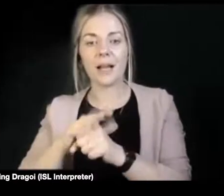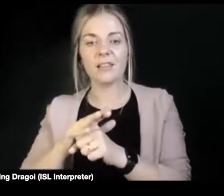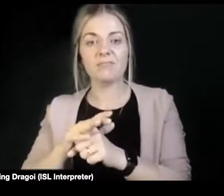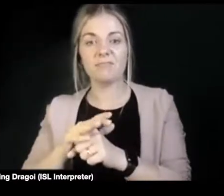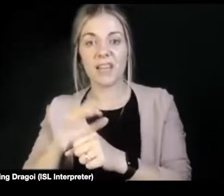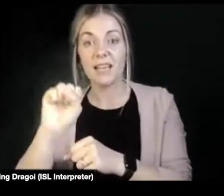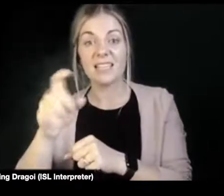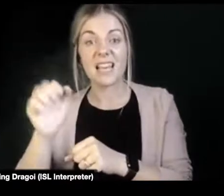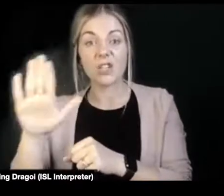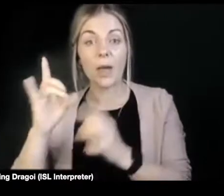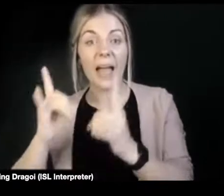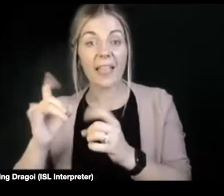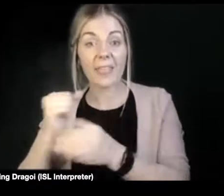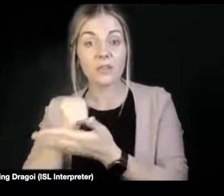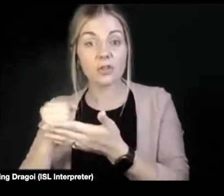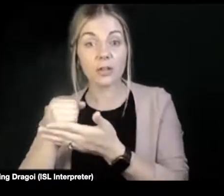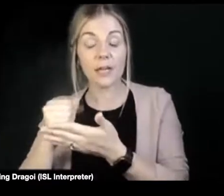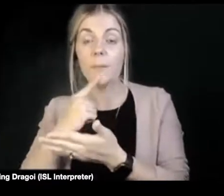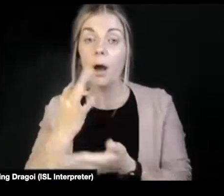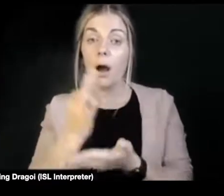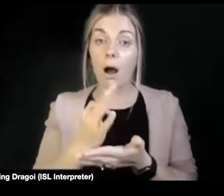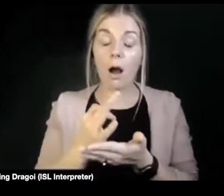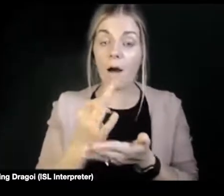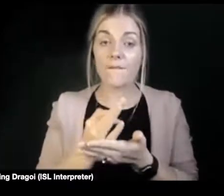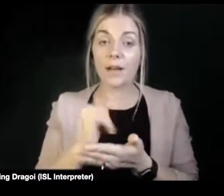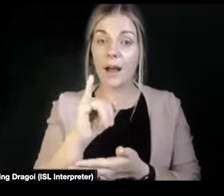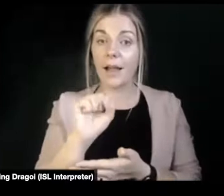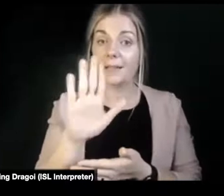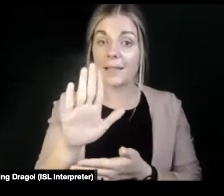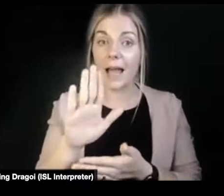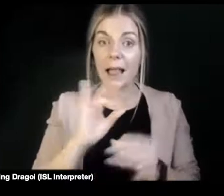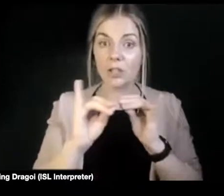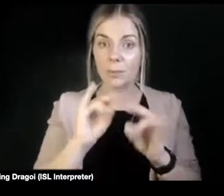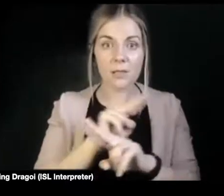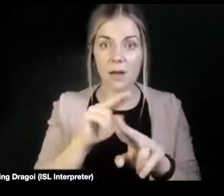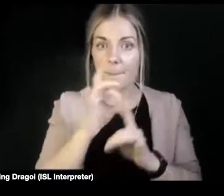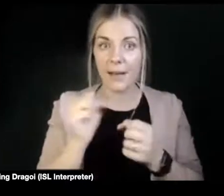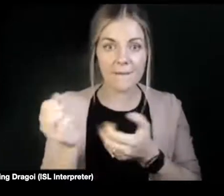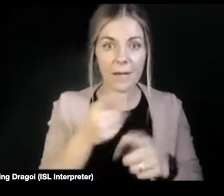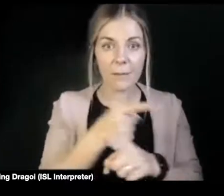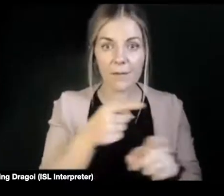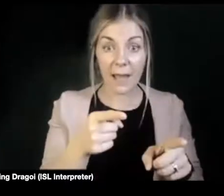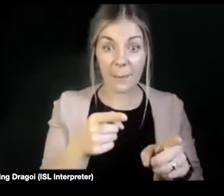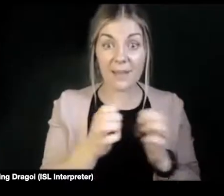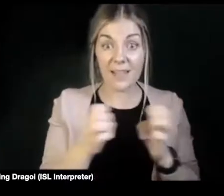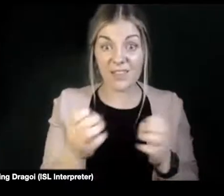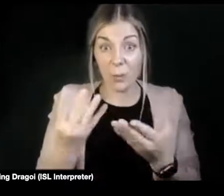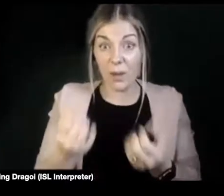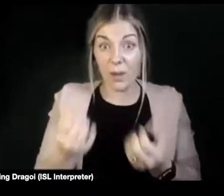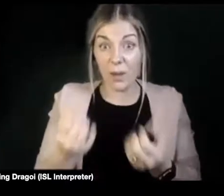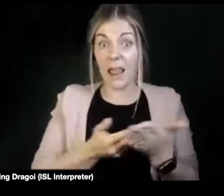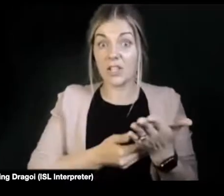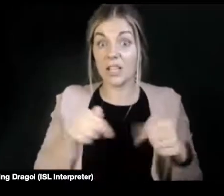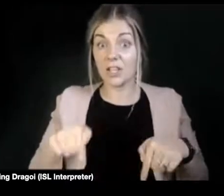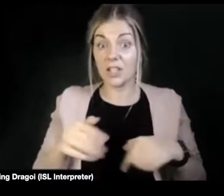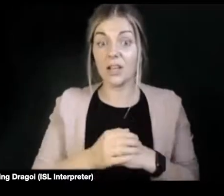But oftentimes, ISL interpretation isn't made available to them, even though it is a provision there. Oftentimes it's removing masks